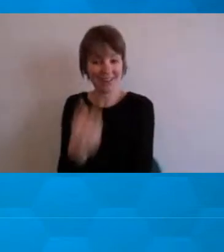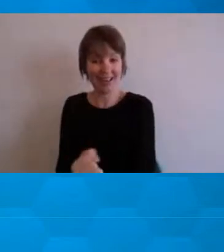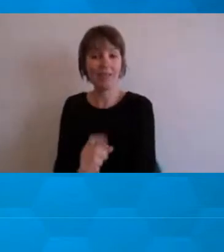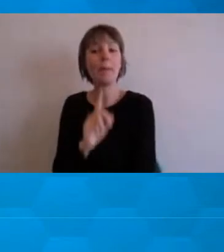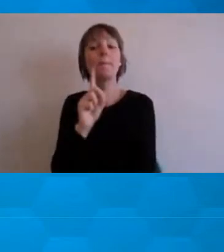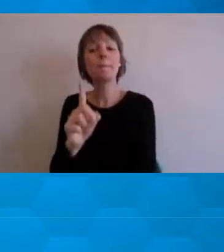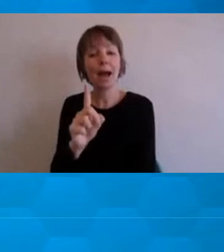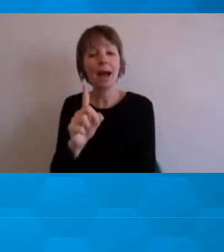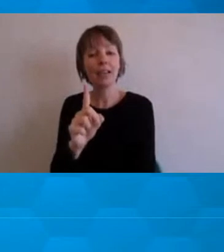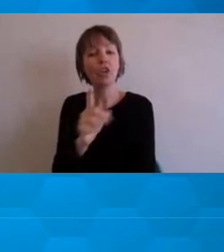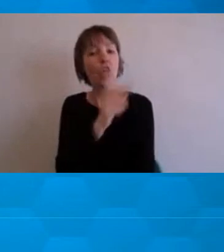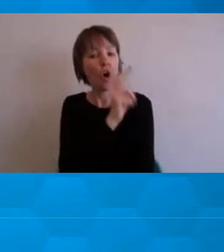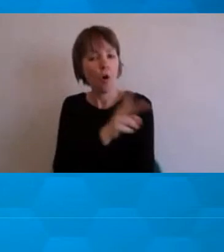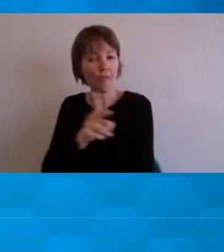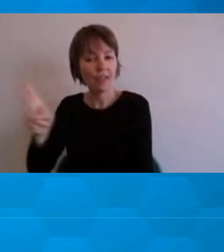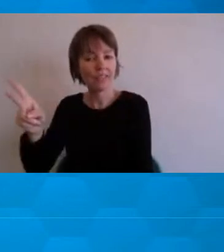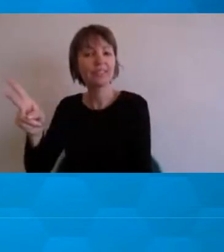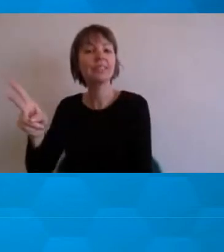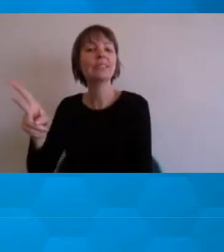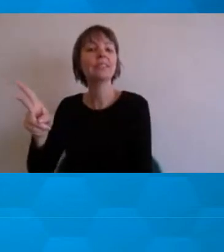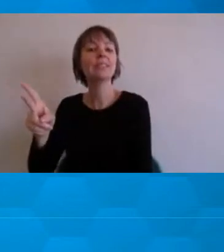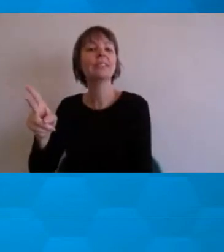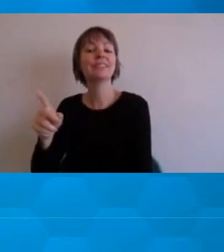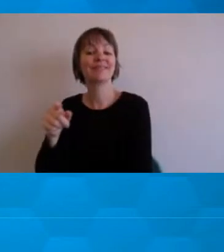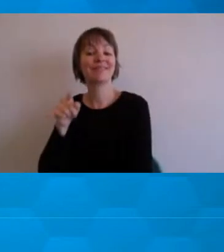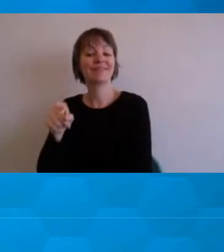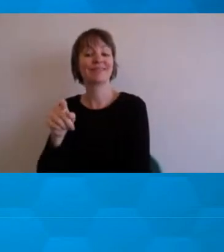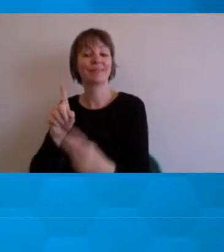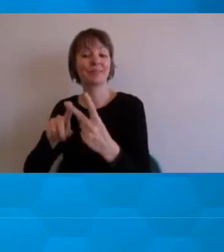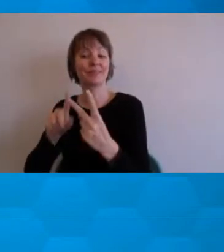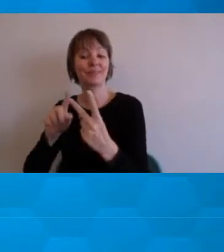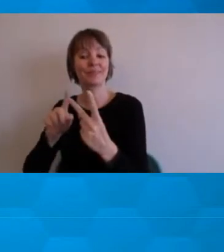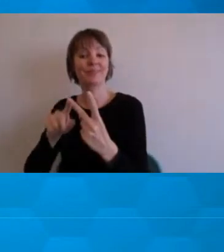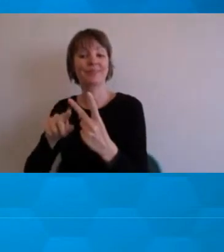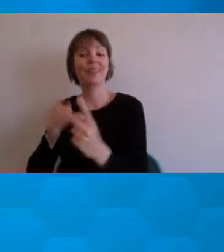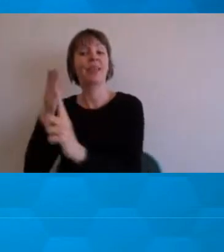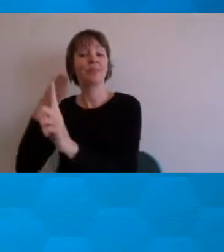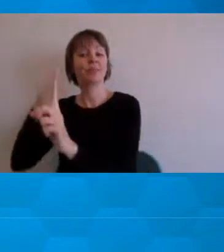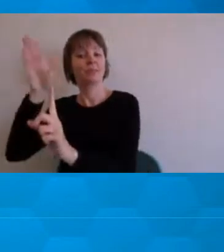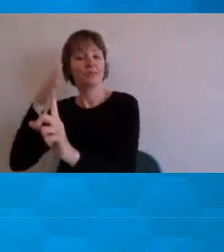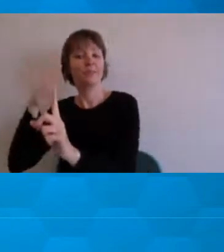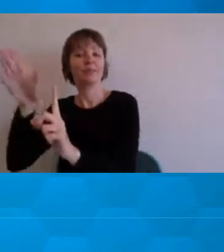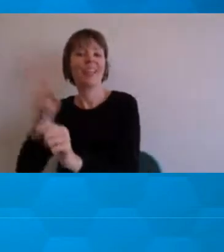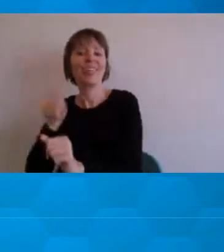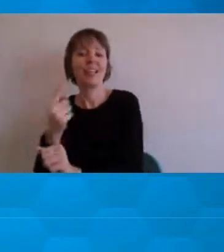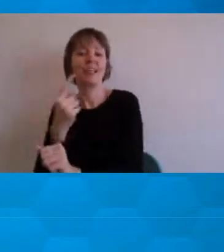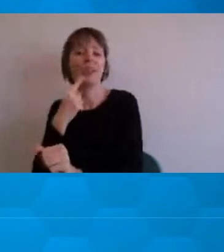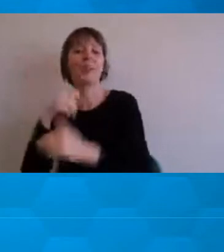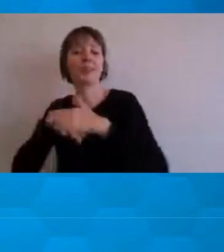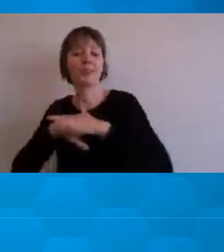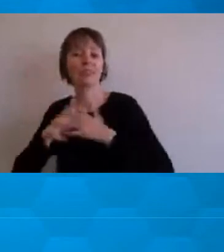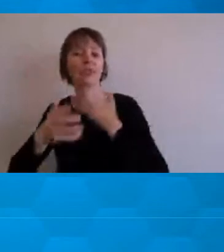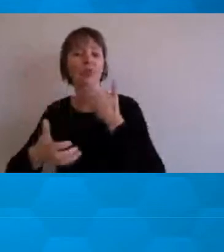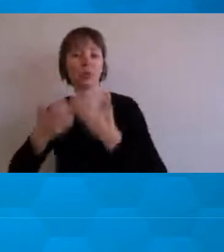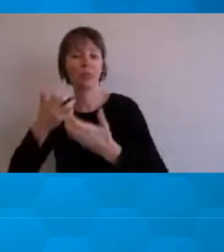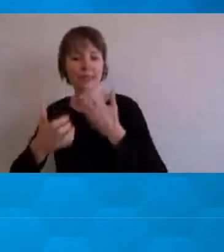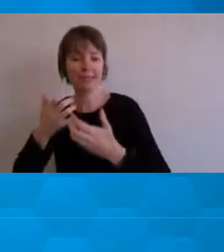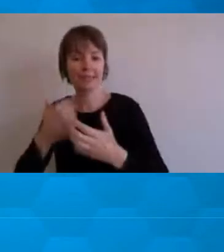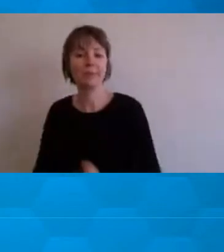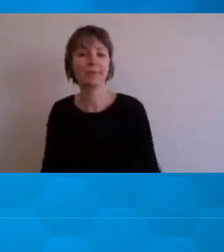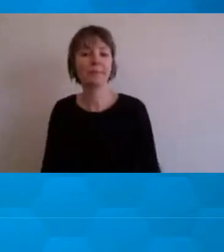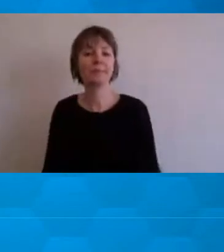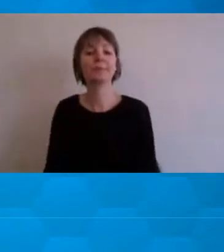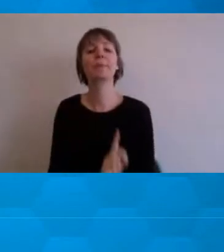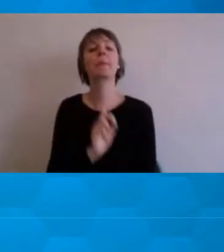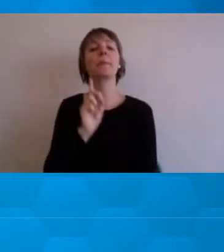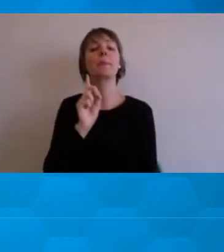that those with the attention deficit subtype are at university presenting here. But for all of these students, these are